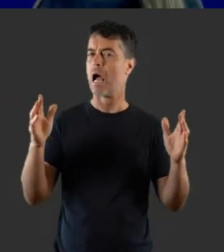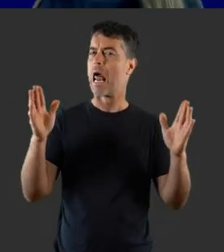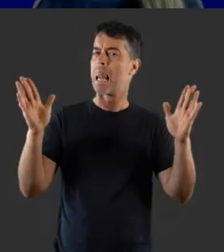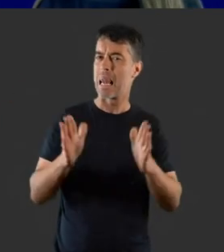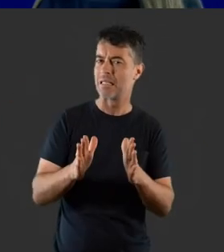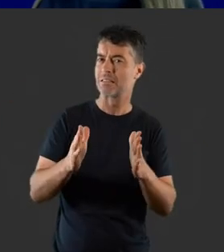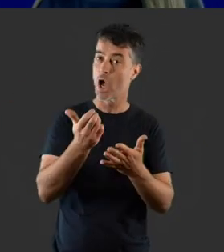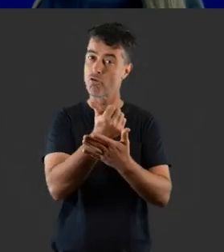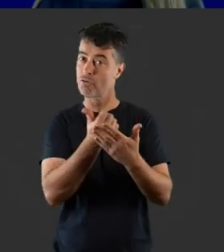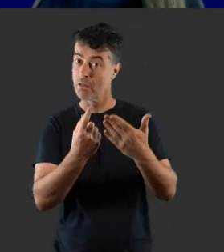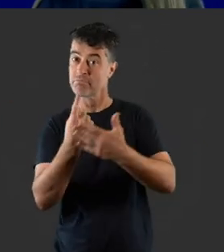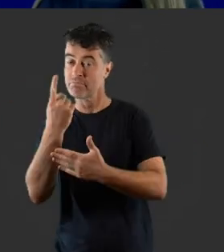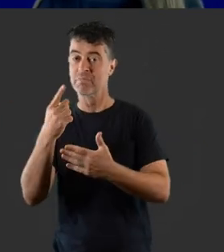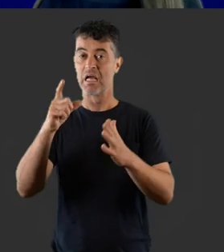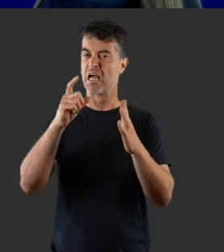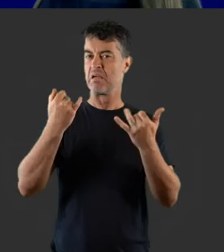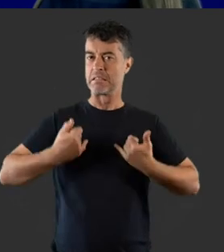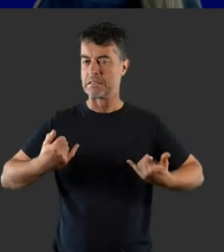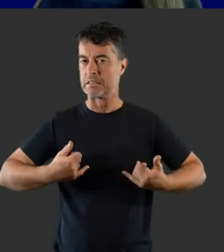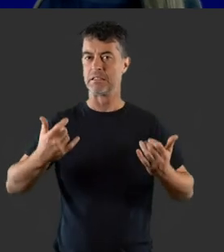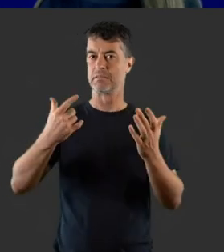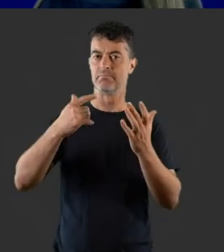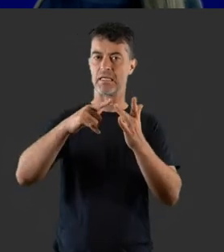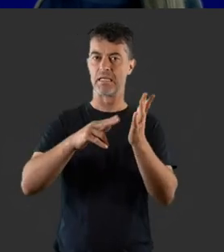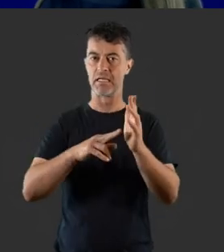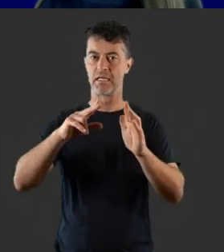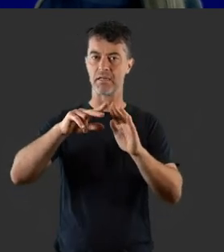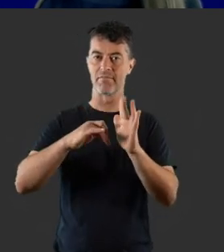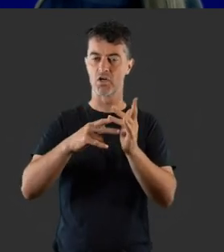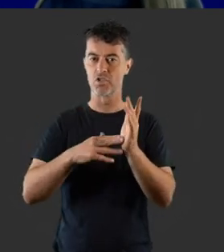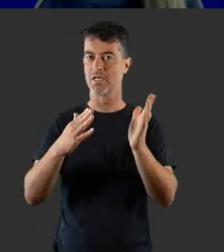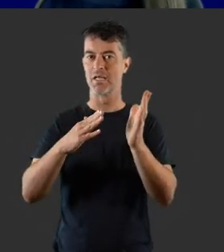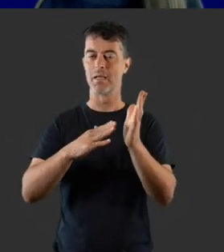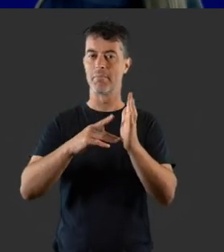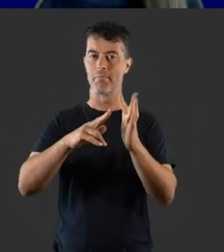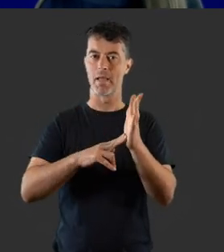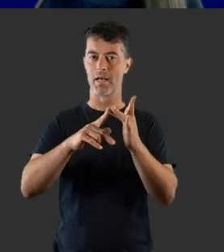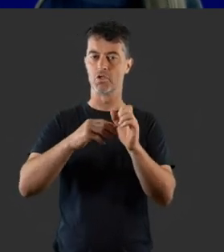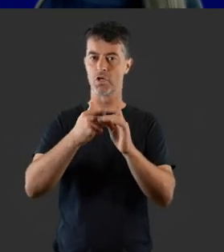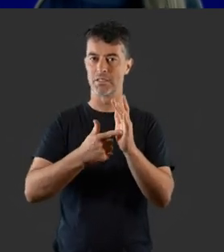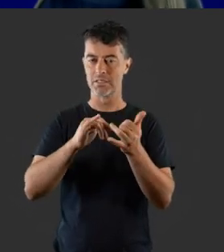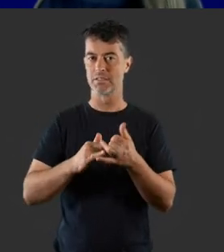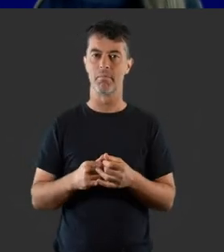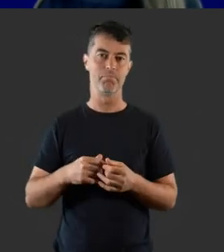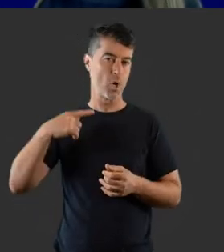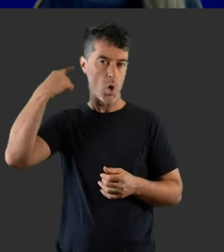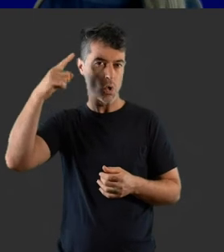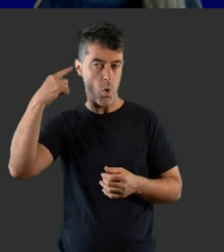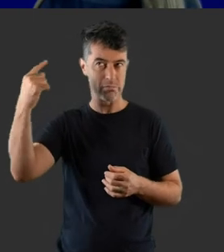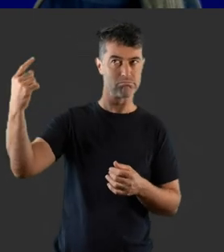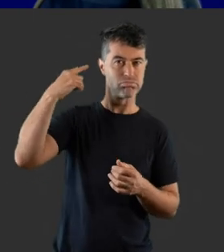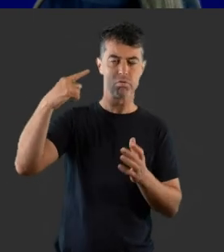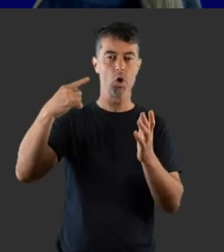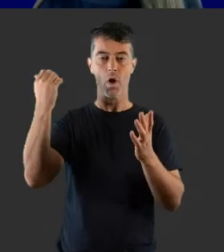The less common causes include disease or infection such as meningitis, noise,